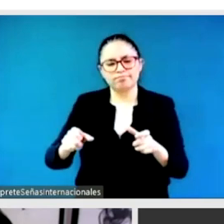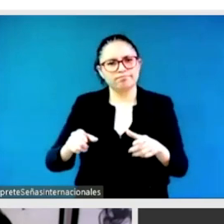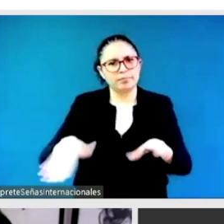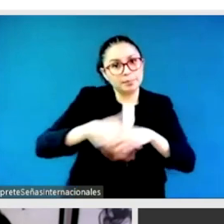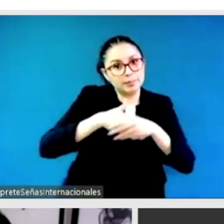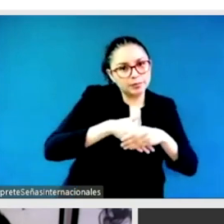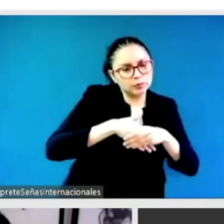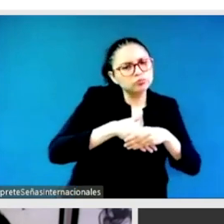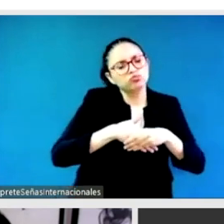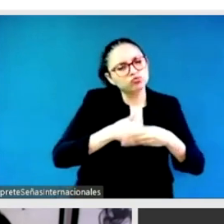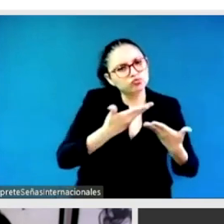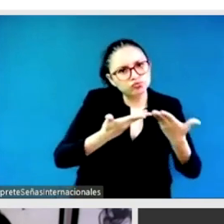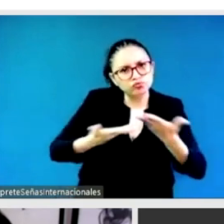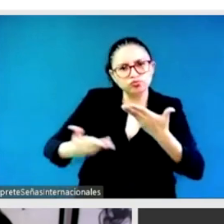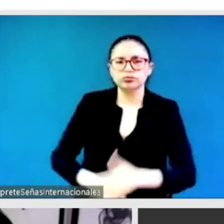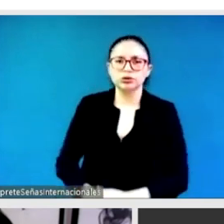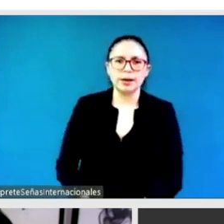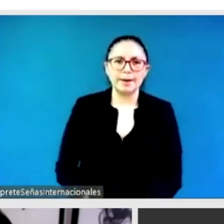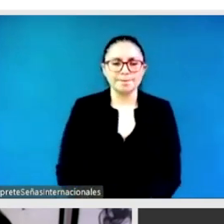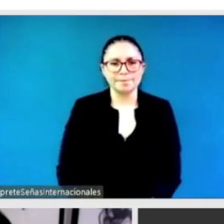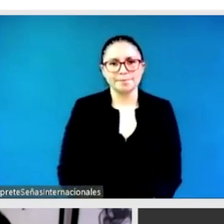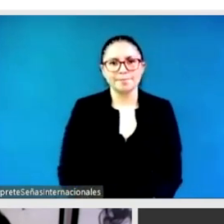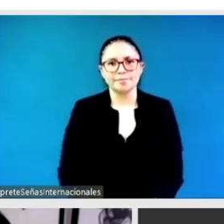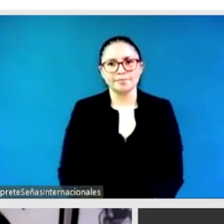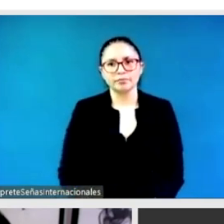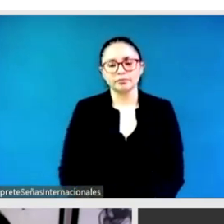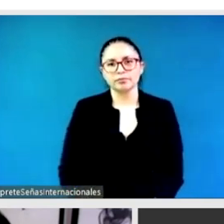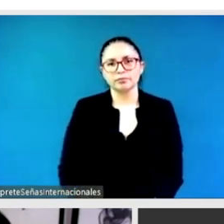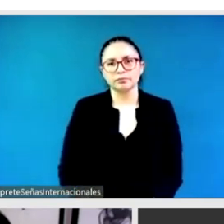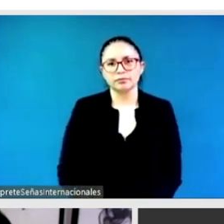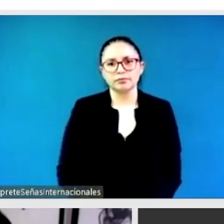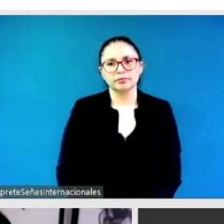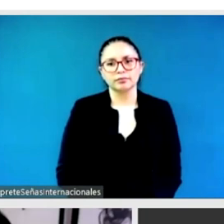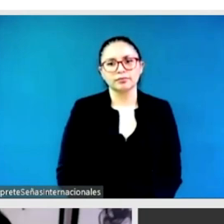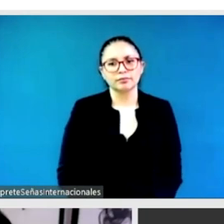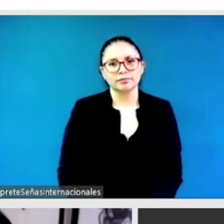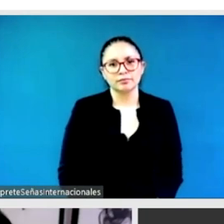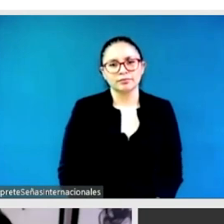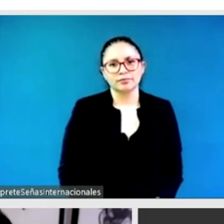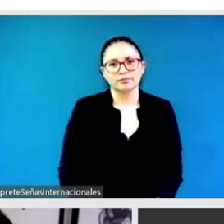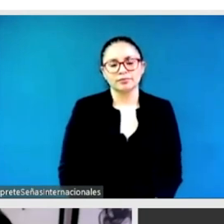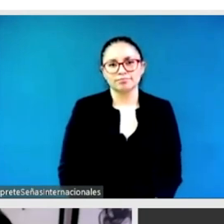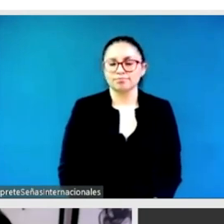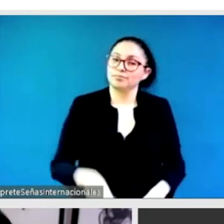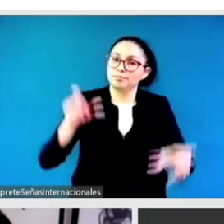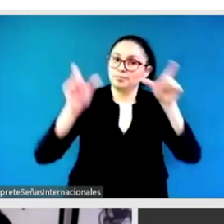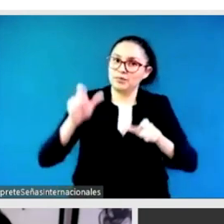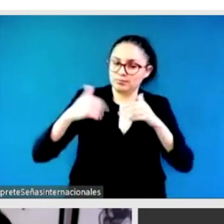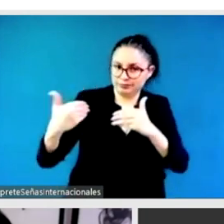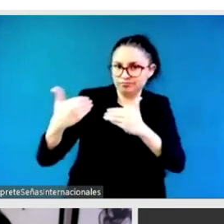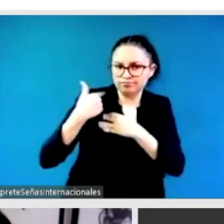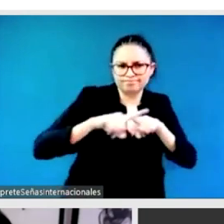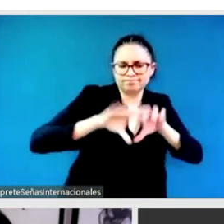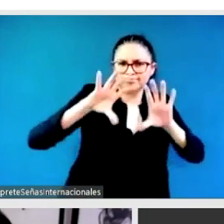OHCHR, the Shamiso,